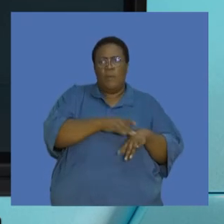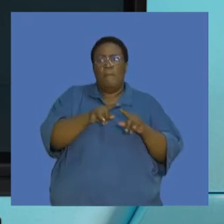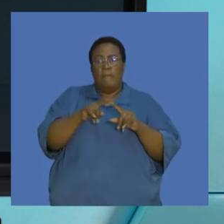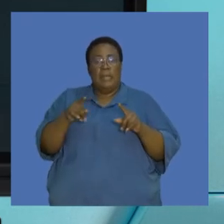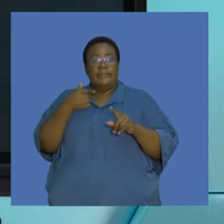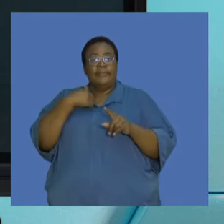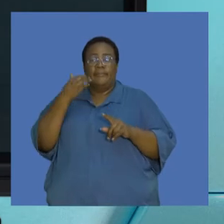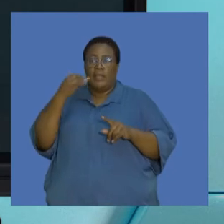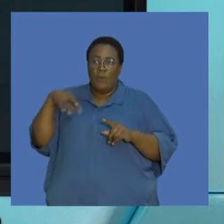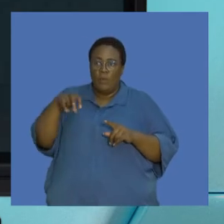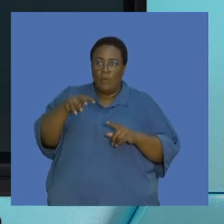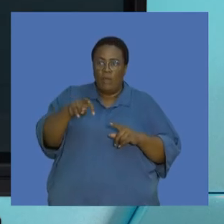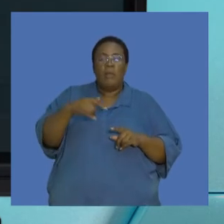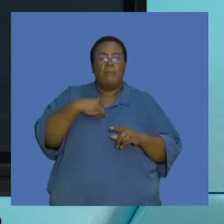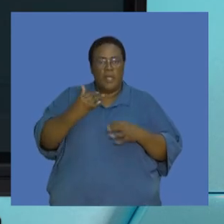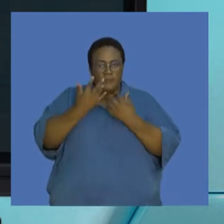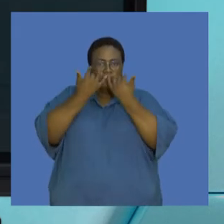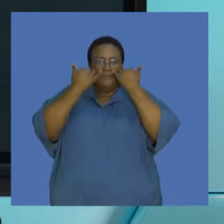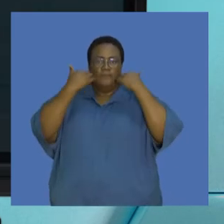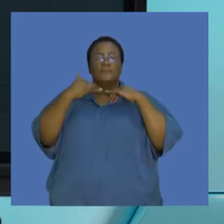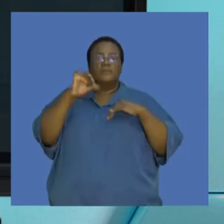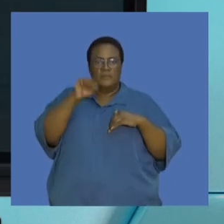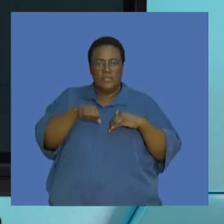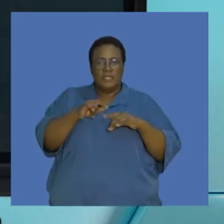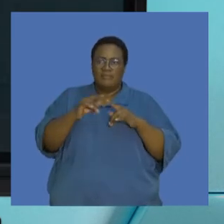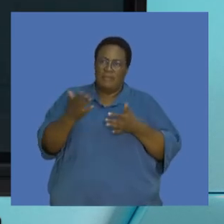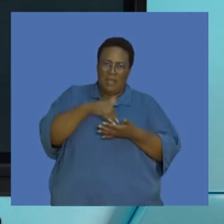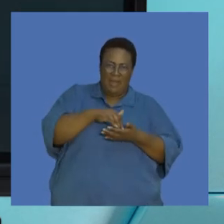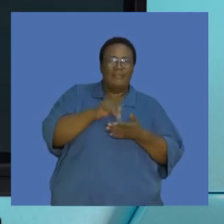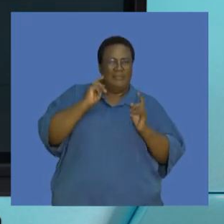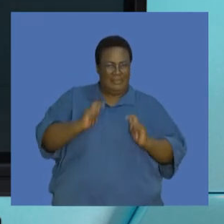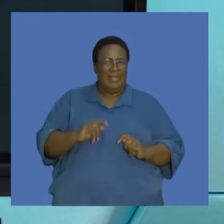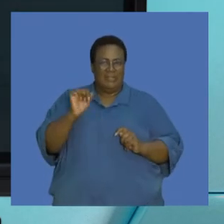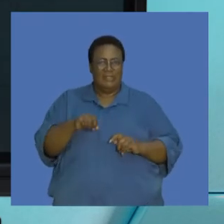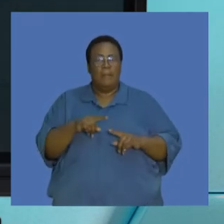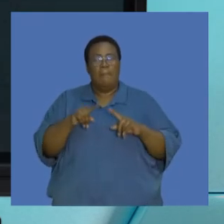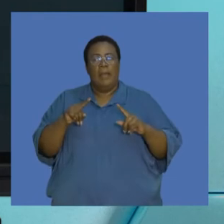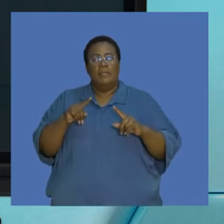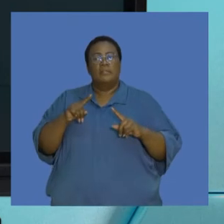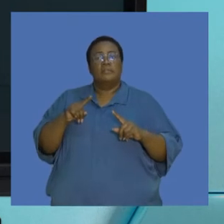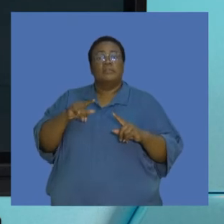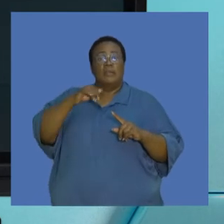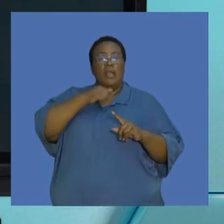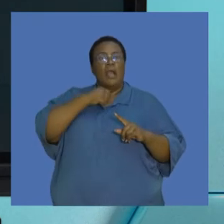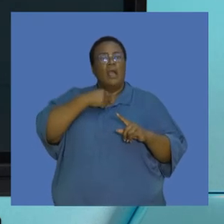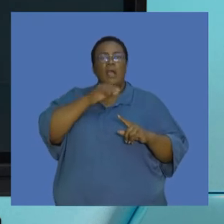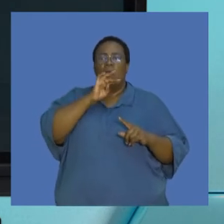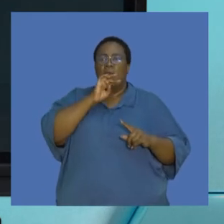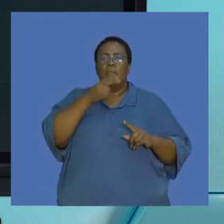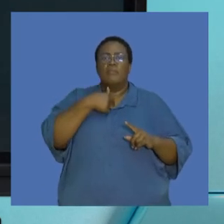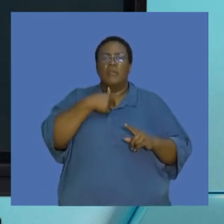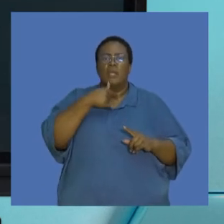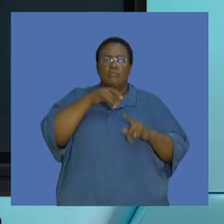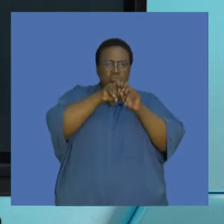probably respired and exhaled a lot of carbon dioxide. I would have been here tired, but I would have reduced my carbon